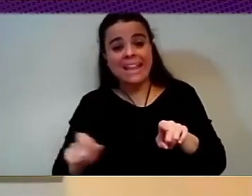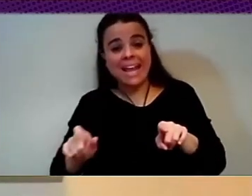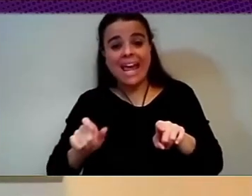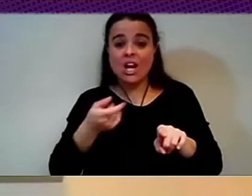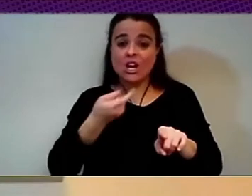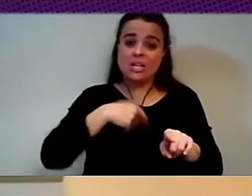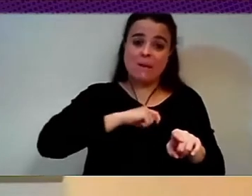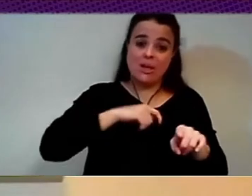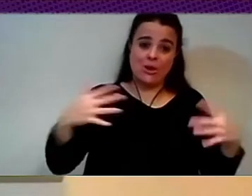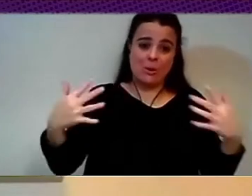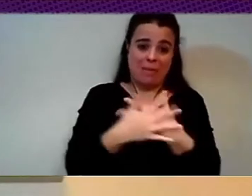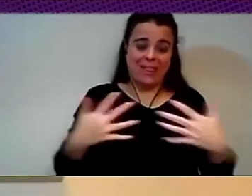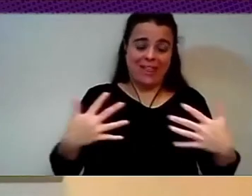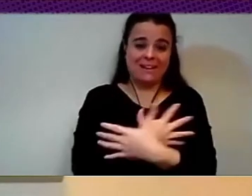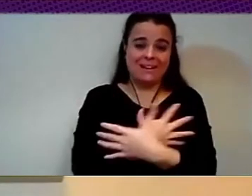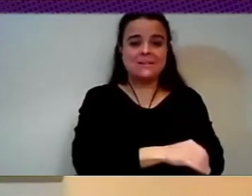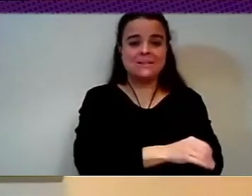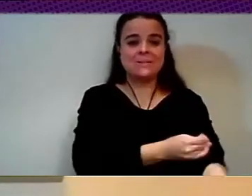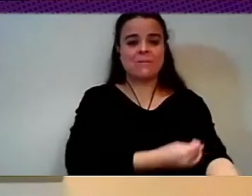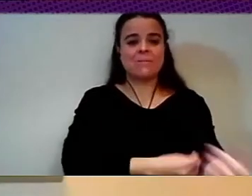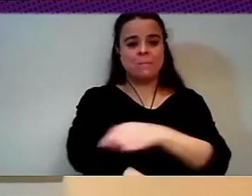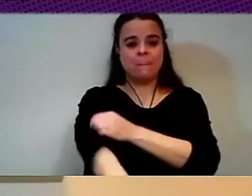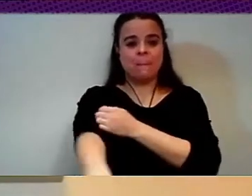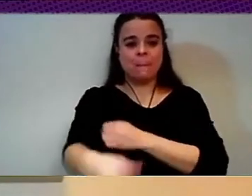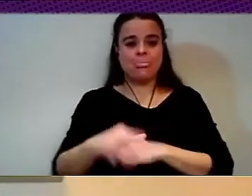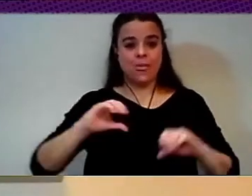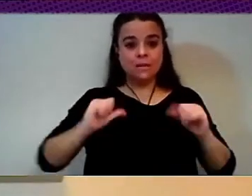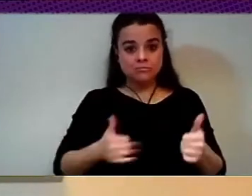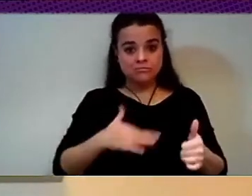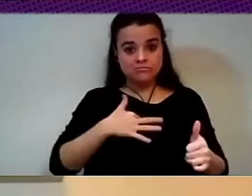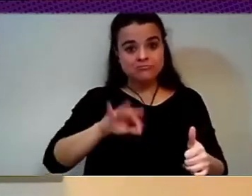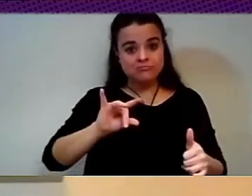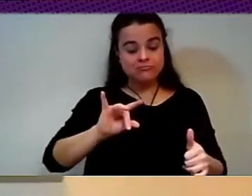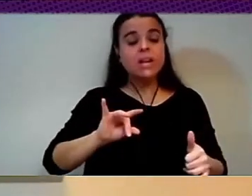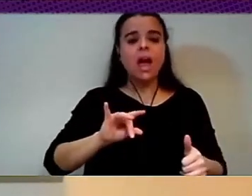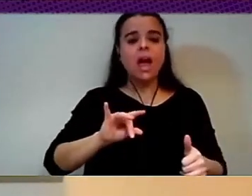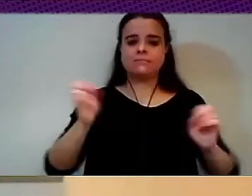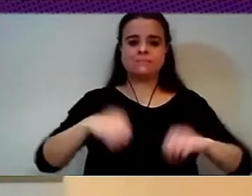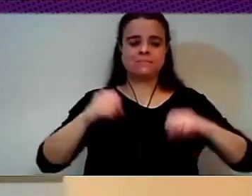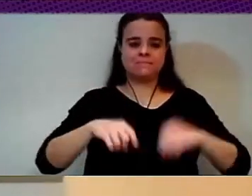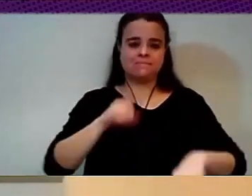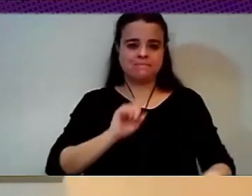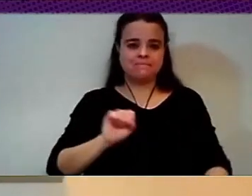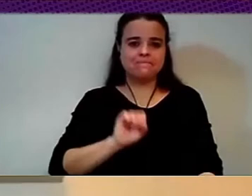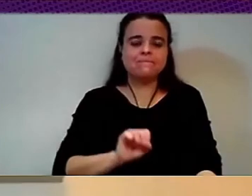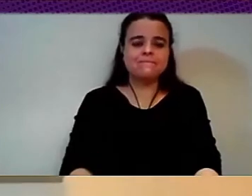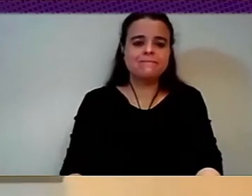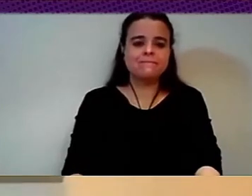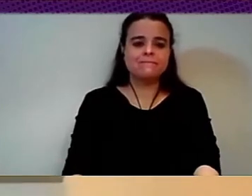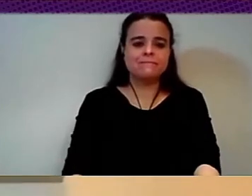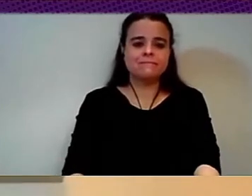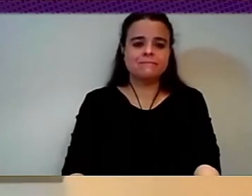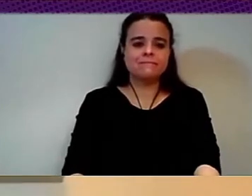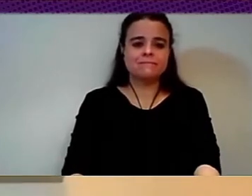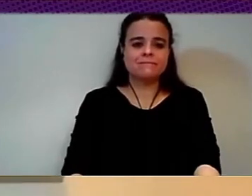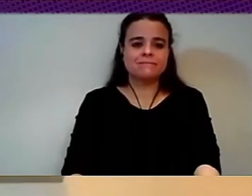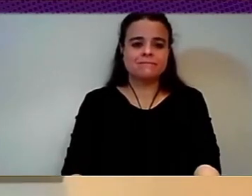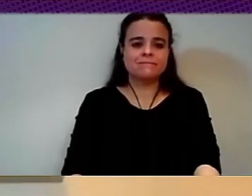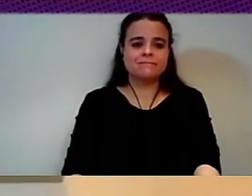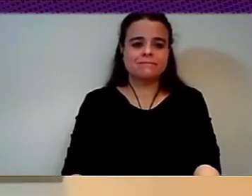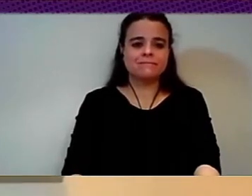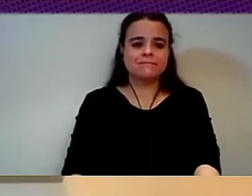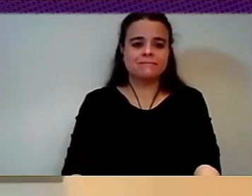Oh, should I just talk? Yes. Okay. I was under the impression you were going to do questions. Yes. That's what you said.